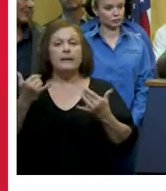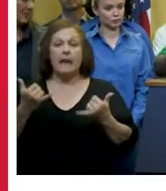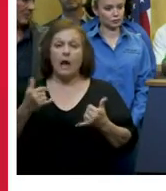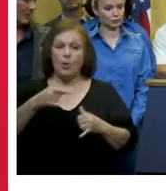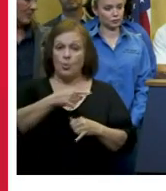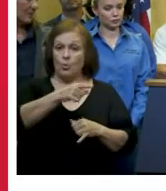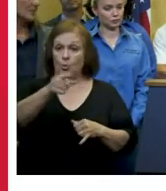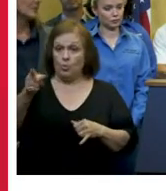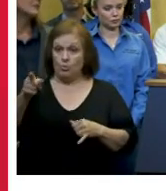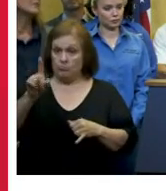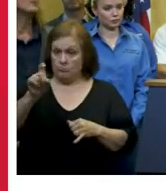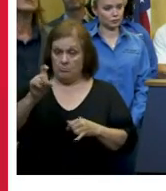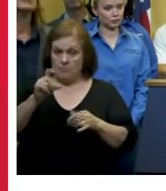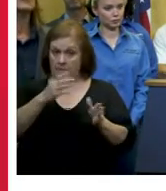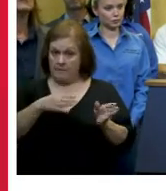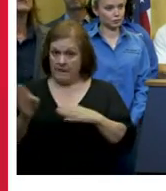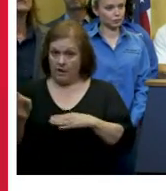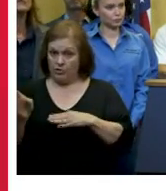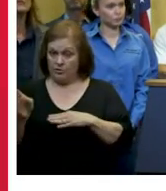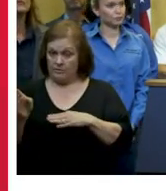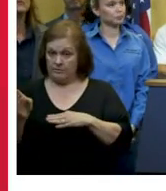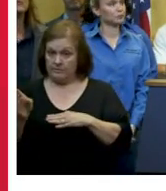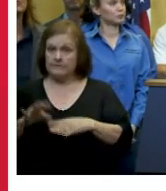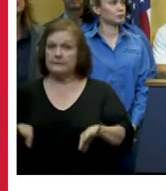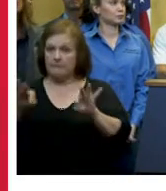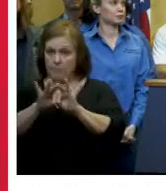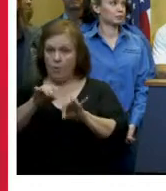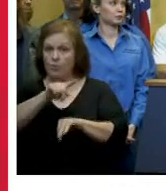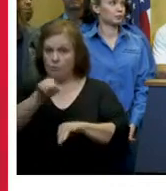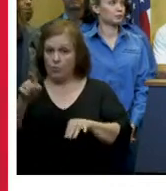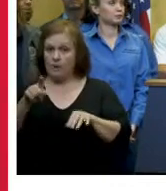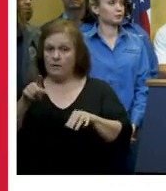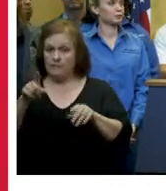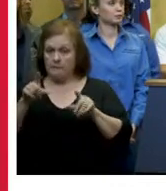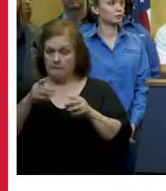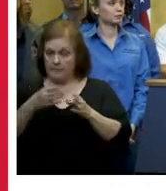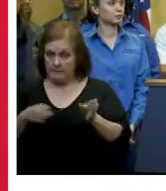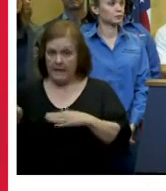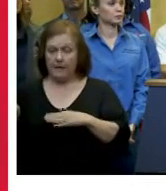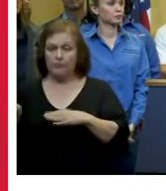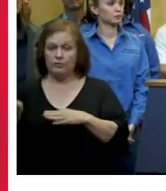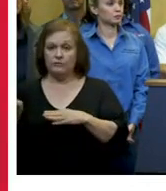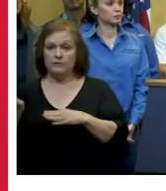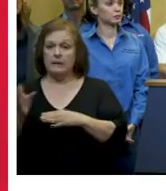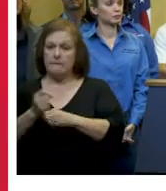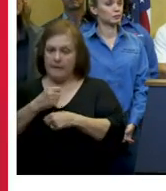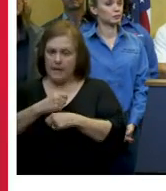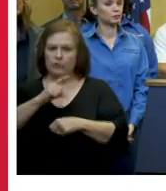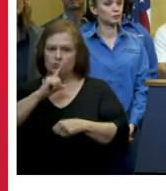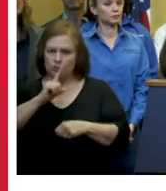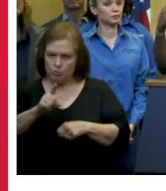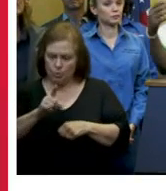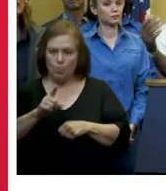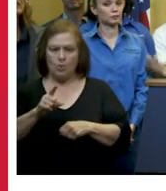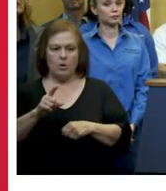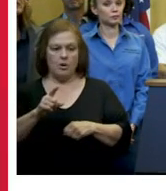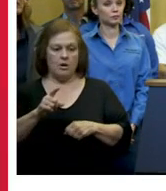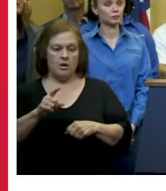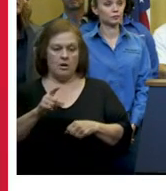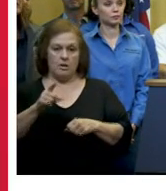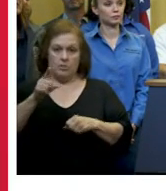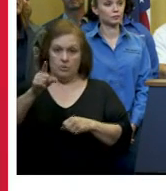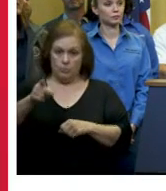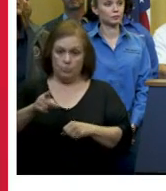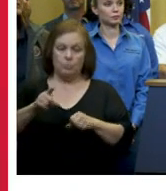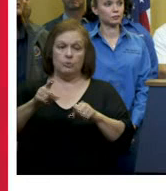listening are prepared the fact is that we need you all to do what you need to do to make sure that we can help you to get past